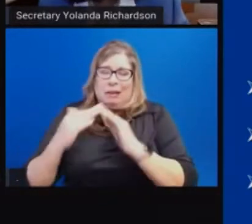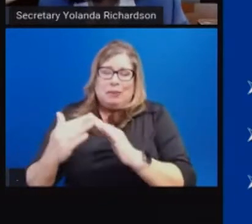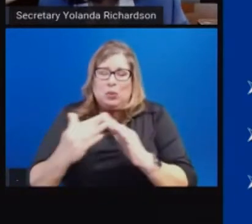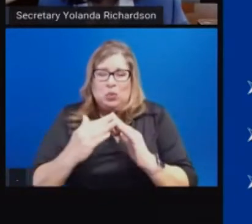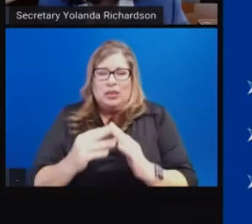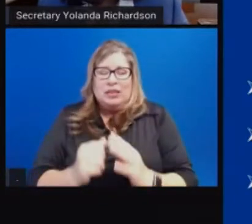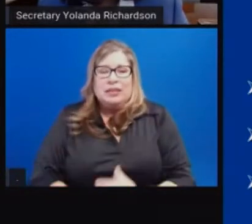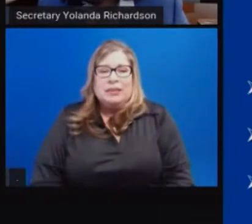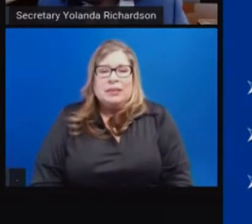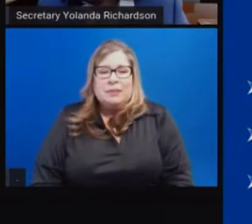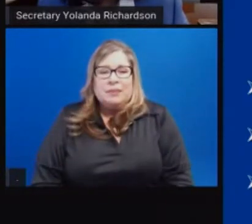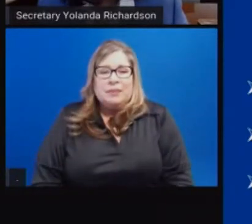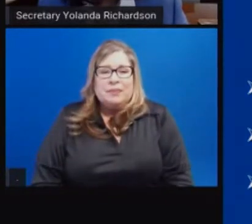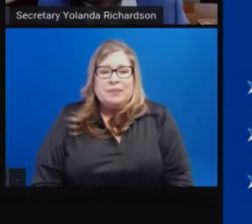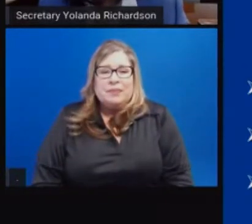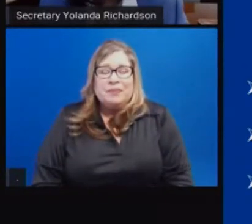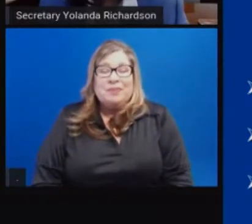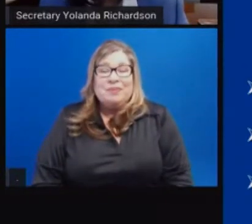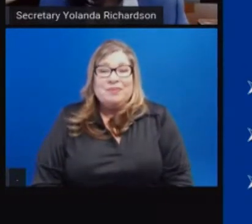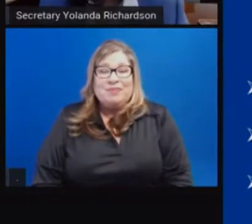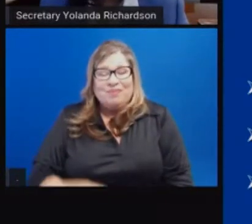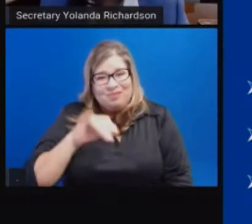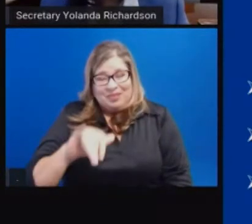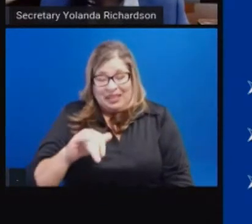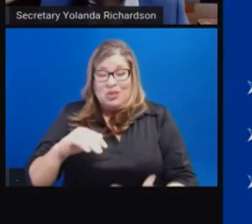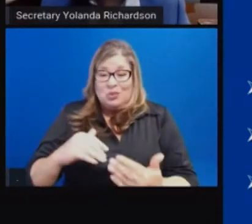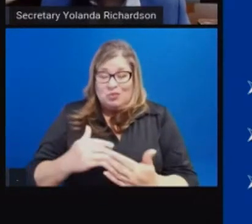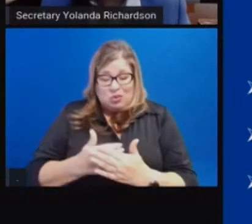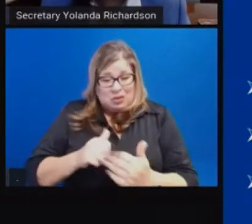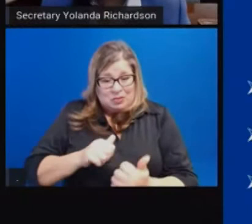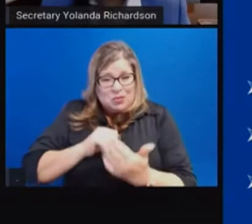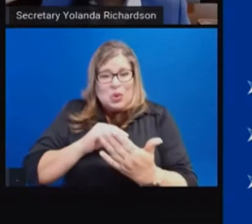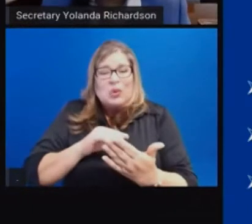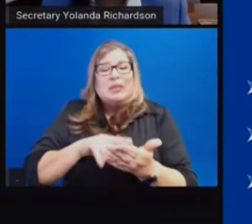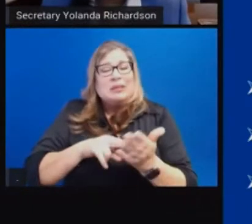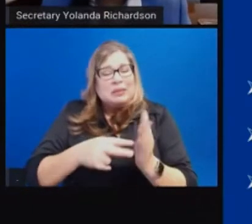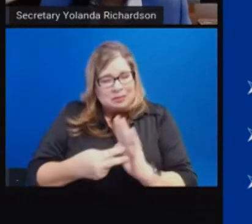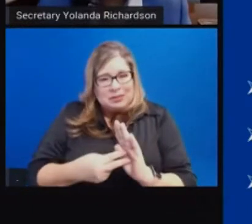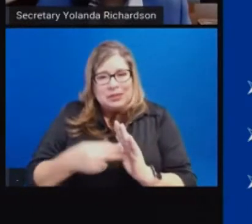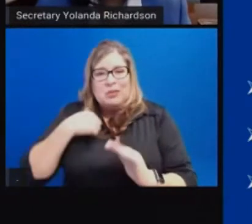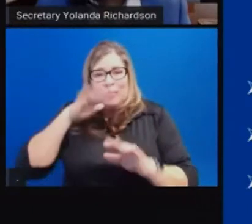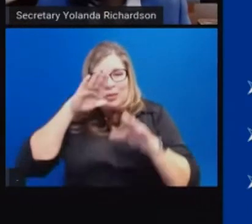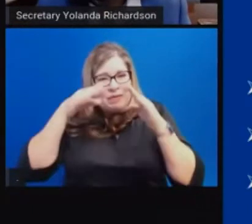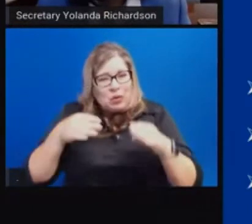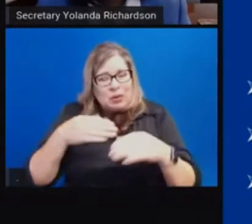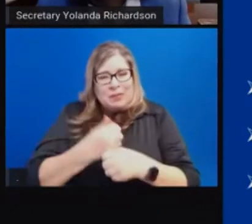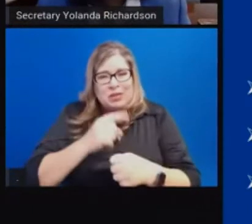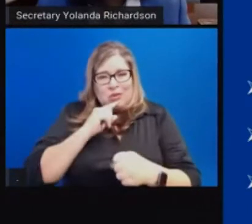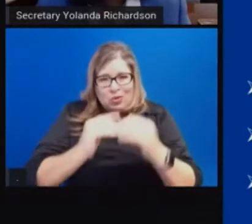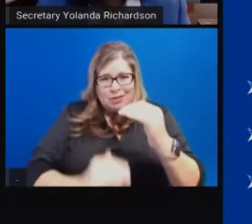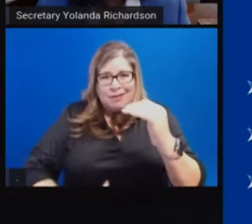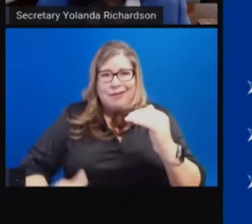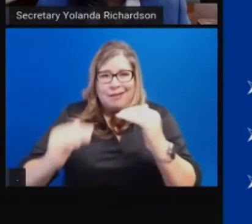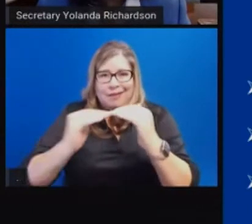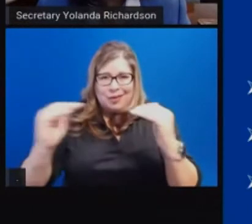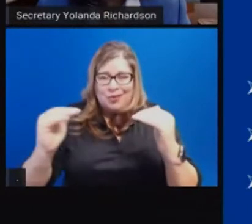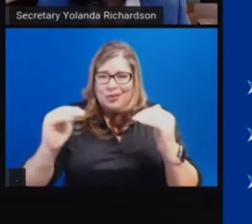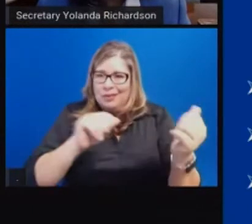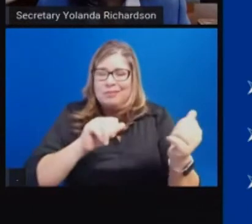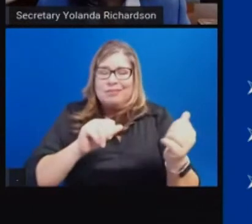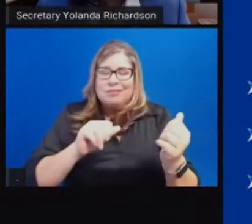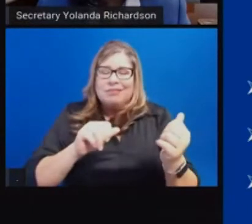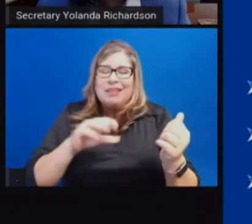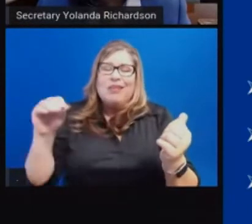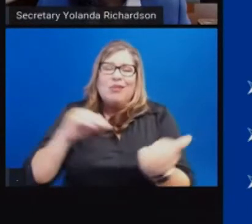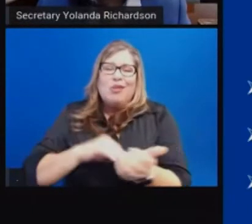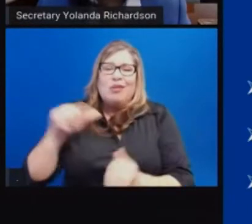whole underlying approach is going to continue to advance the principles of equity, and Dr. Galley is going to talk a little bit more about that